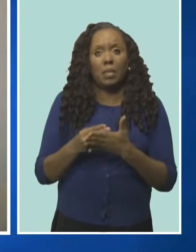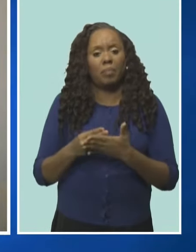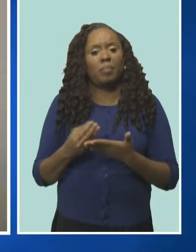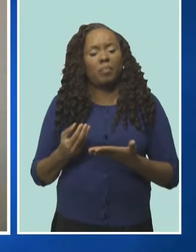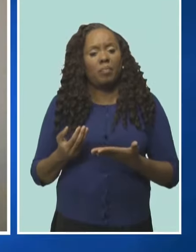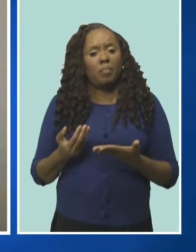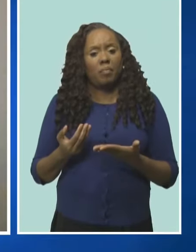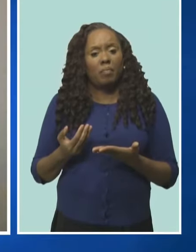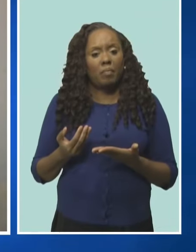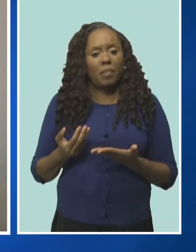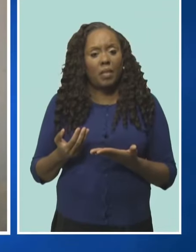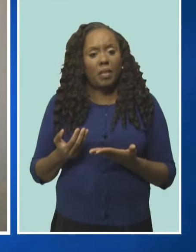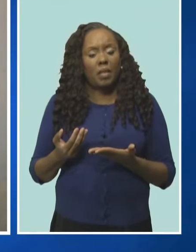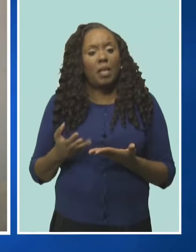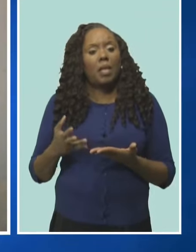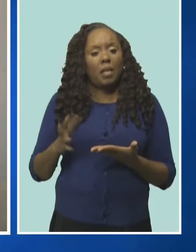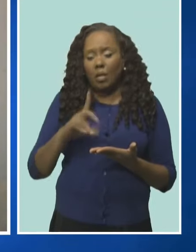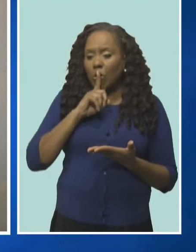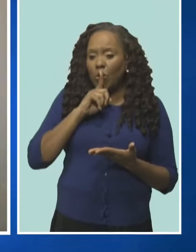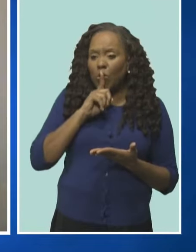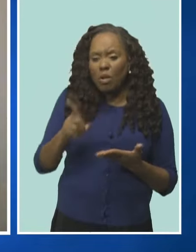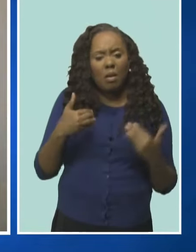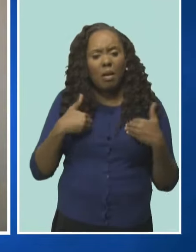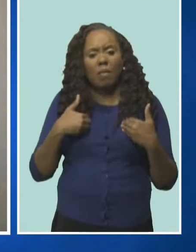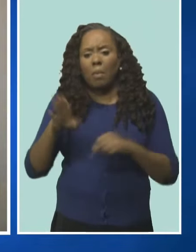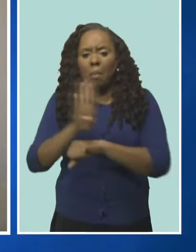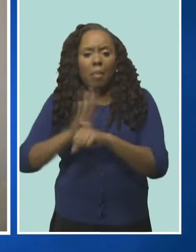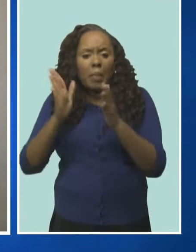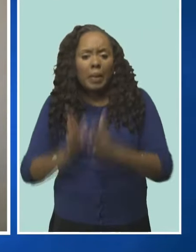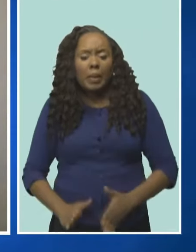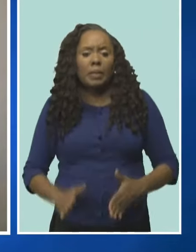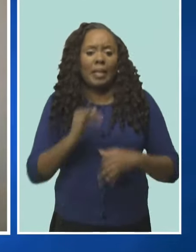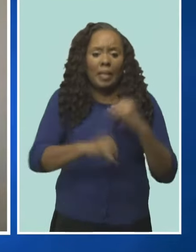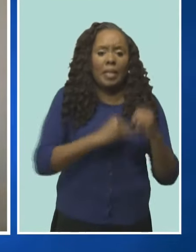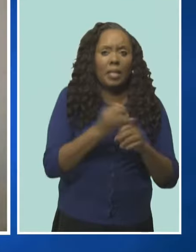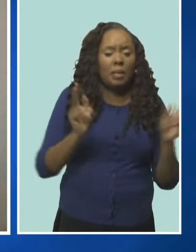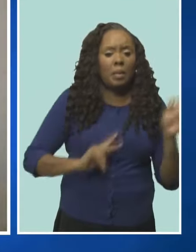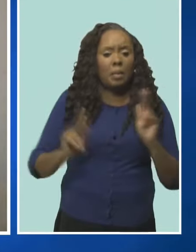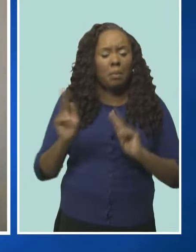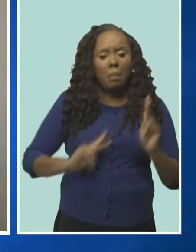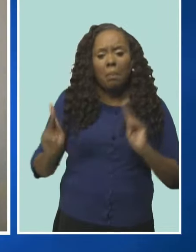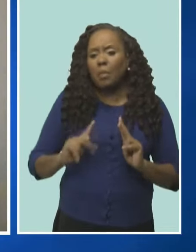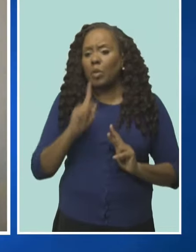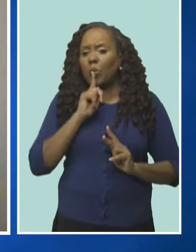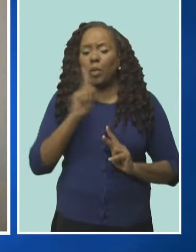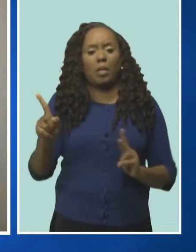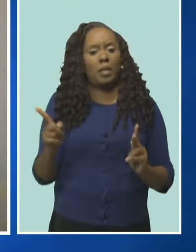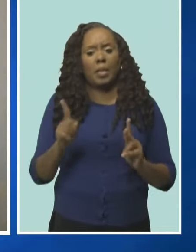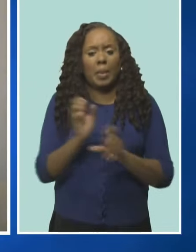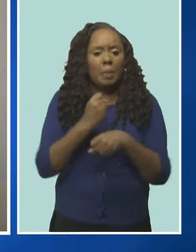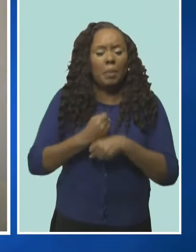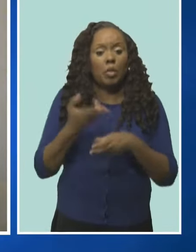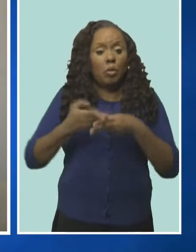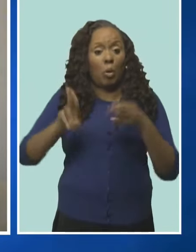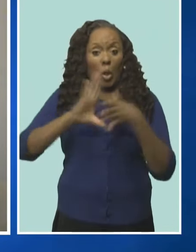brought international filmmakers with Barbadian filmmakers to make short stories based on something